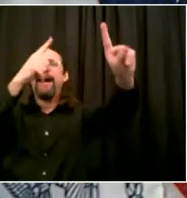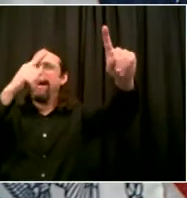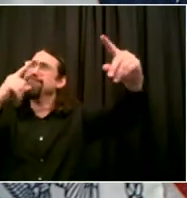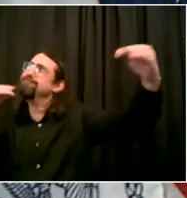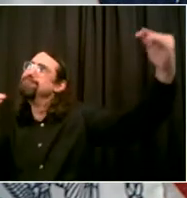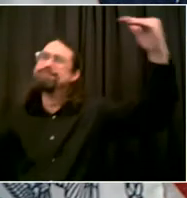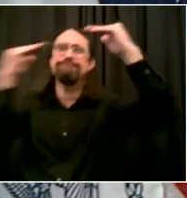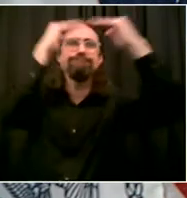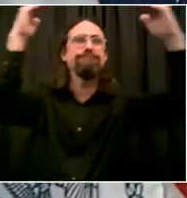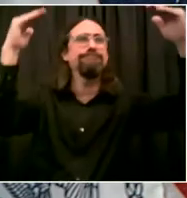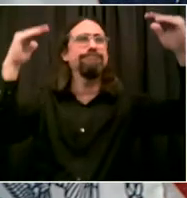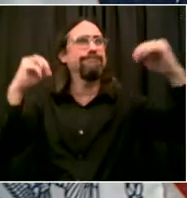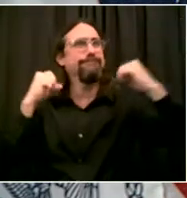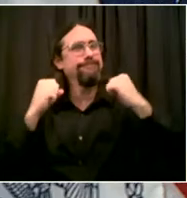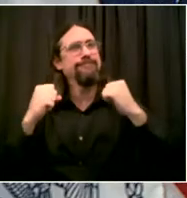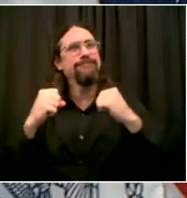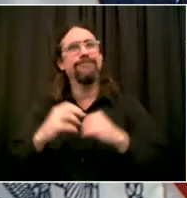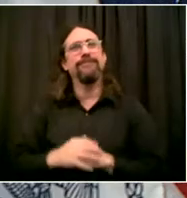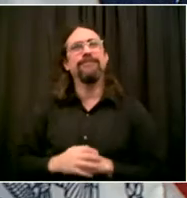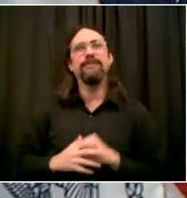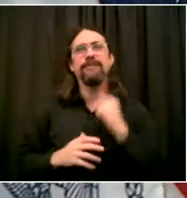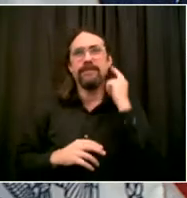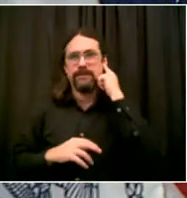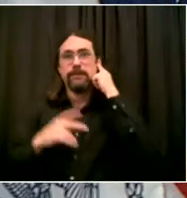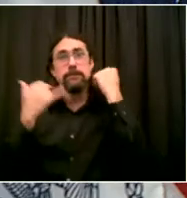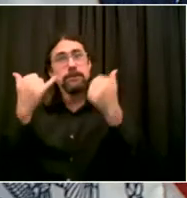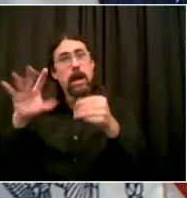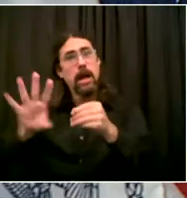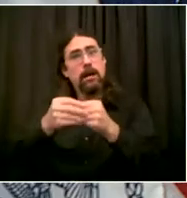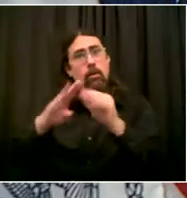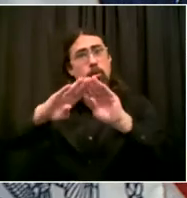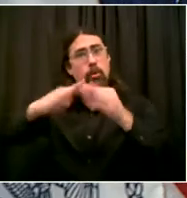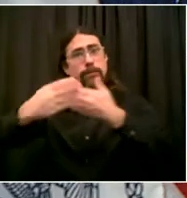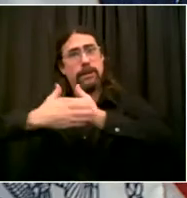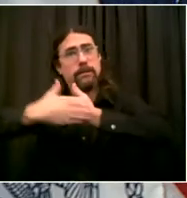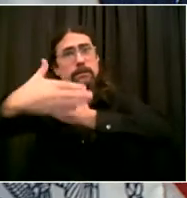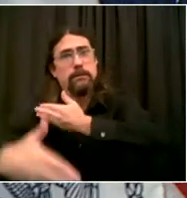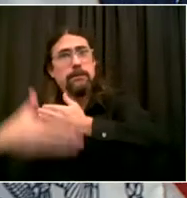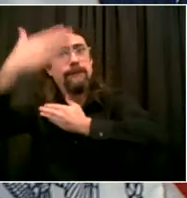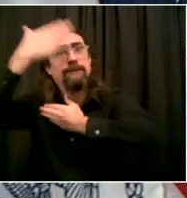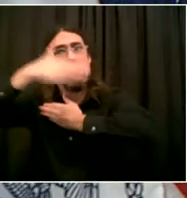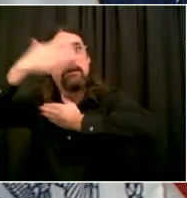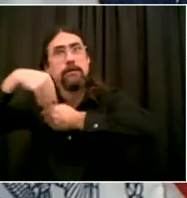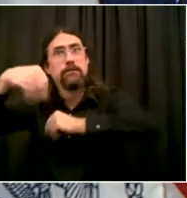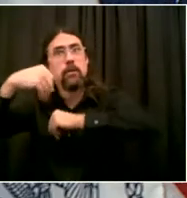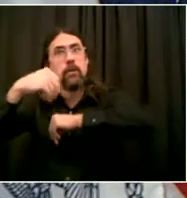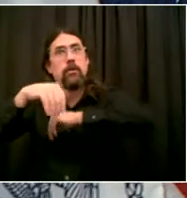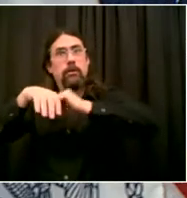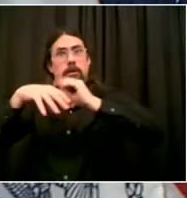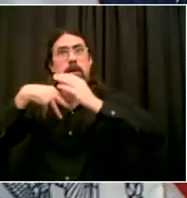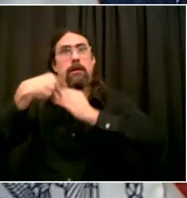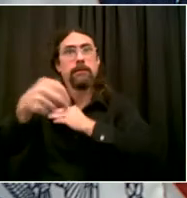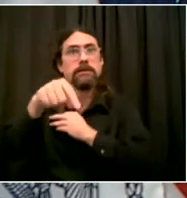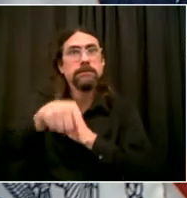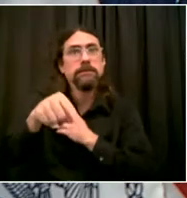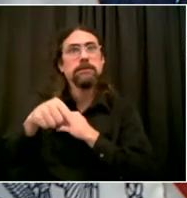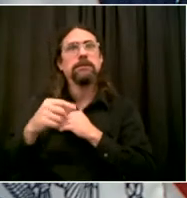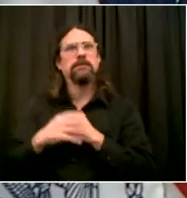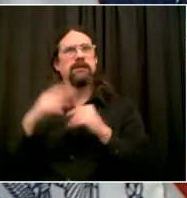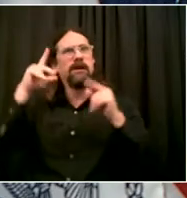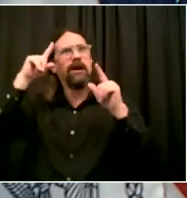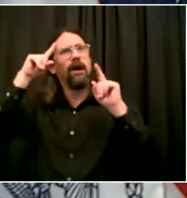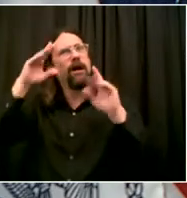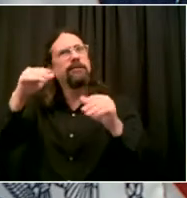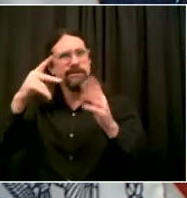the business, get more people hired, bring in more customers. And I hope you thrive with this open